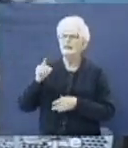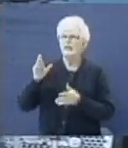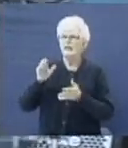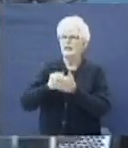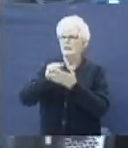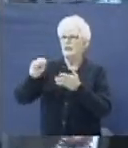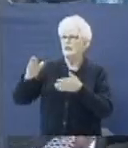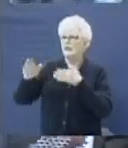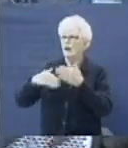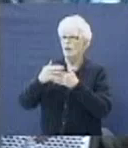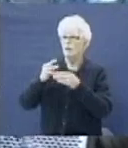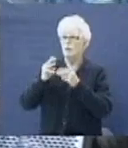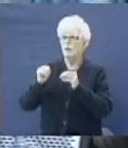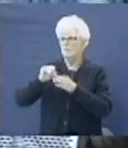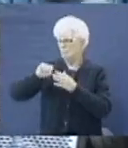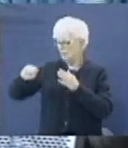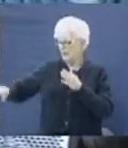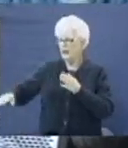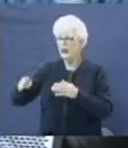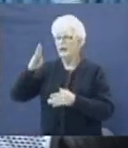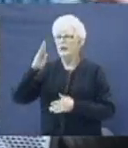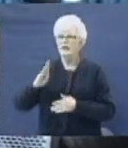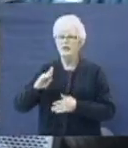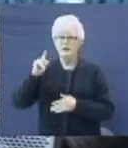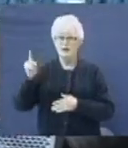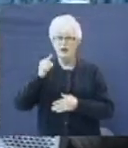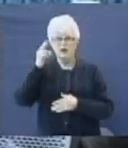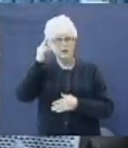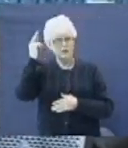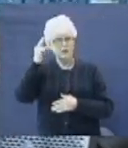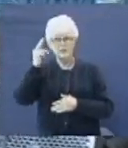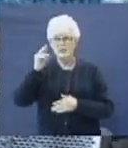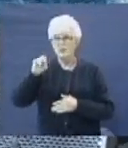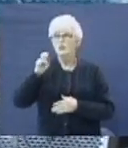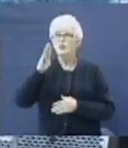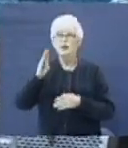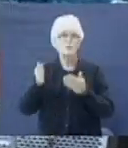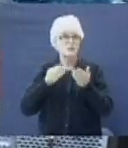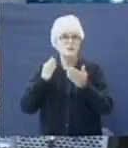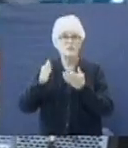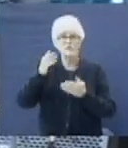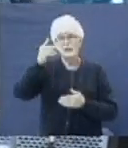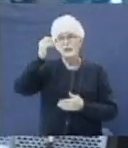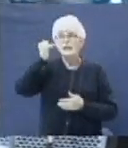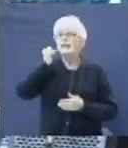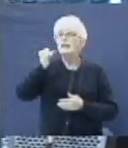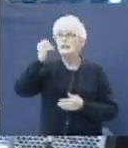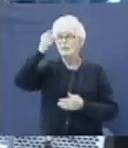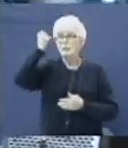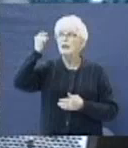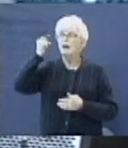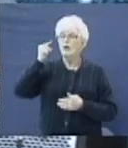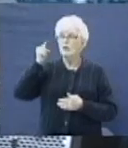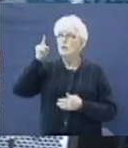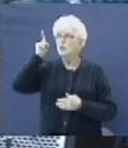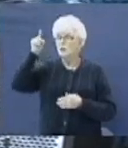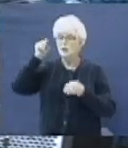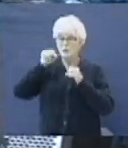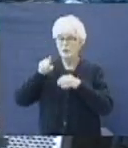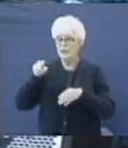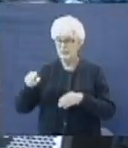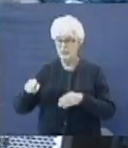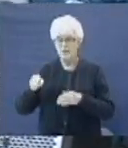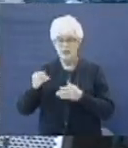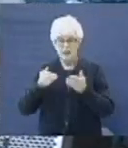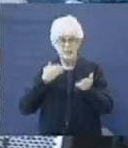Take it away, God. God, the only reason he's serving you is because you've blessed him. The only reason